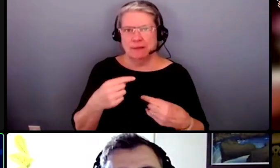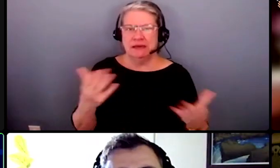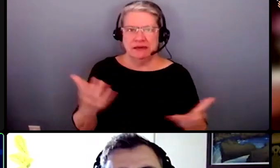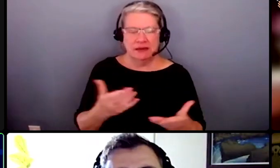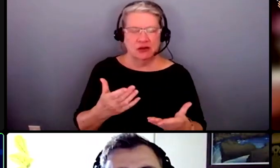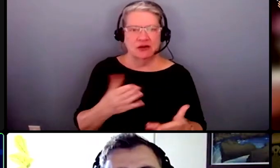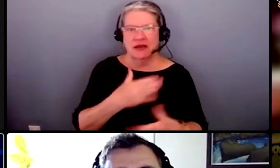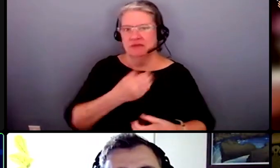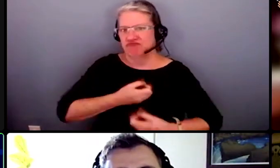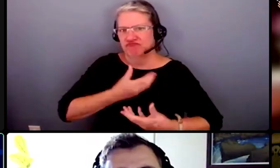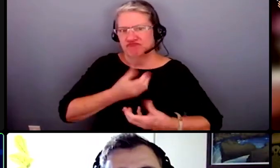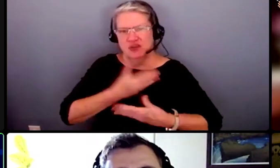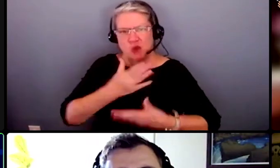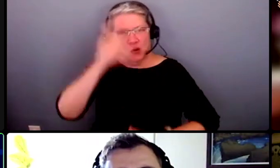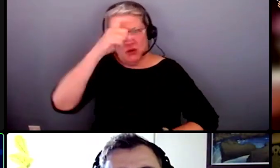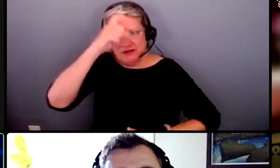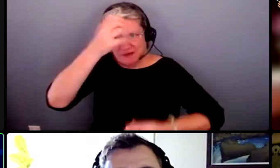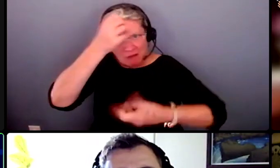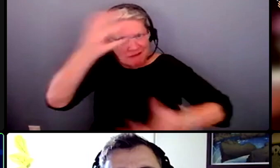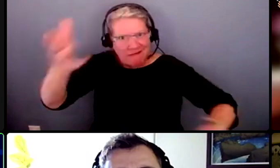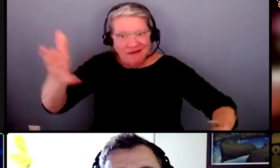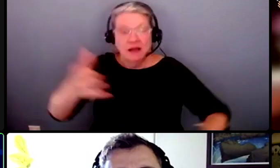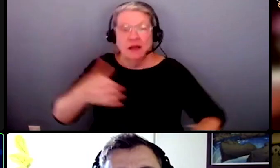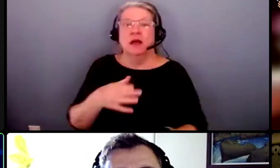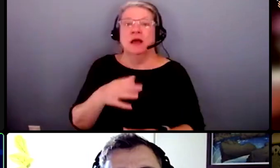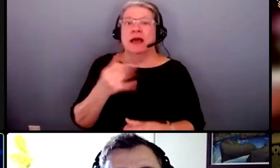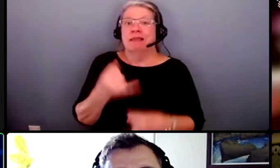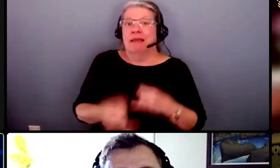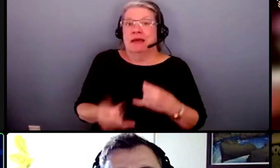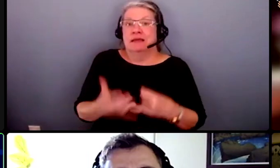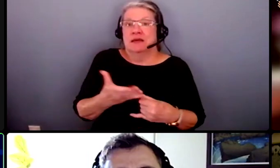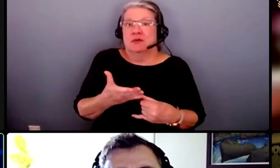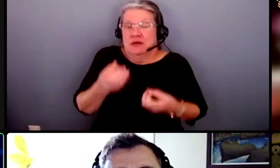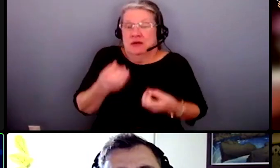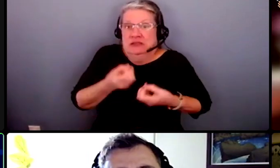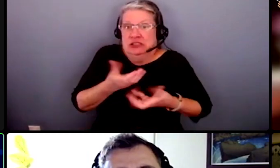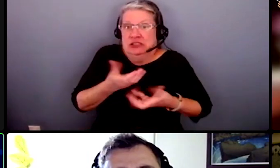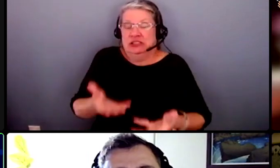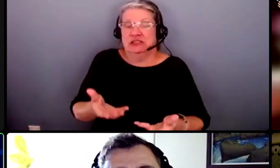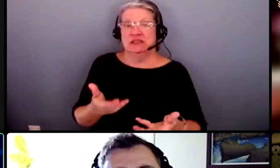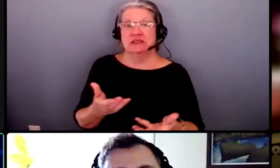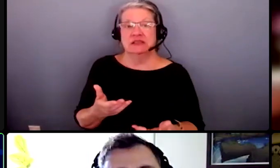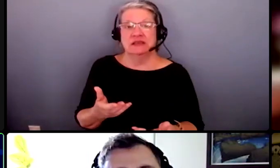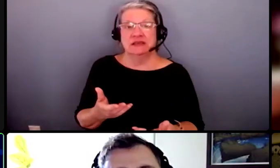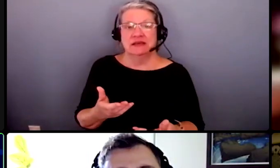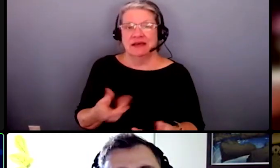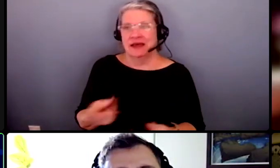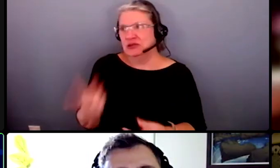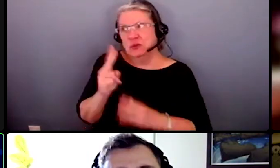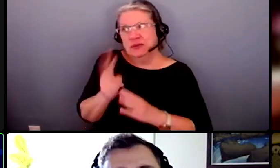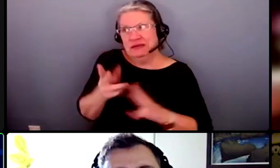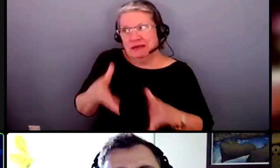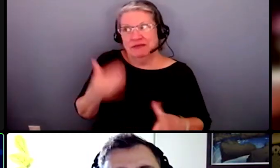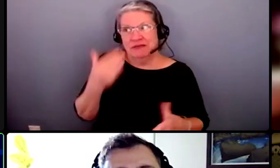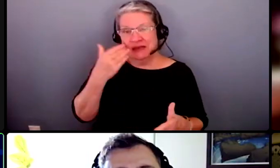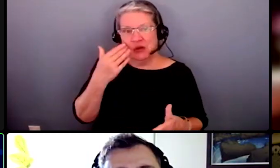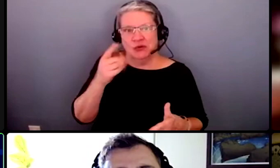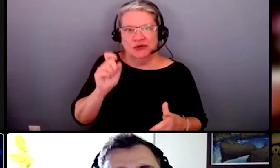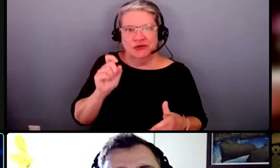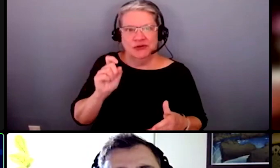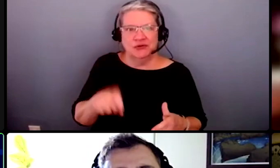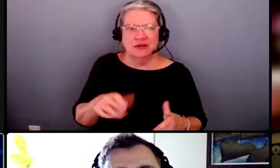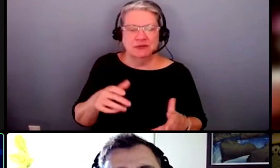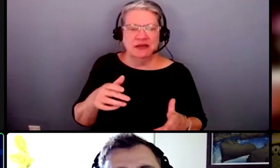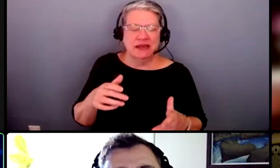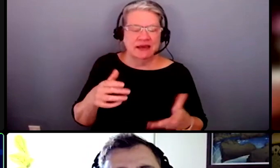and, uh, share your wisdom with us. The piece I wanted to end with, um, and I know there's only two minutes left, but, you know, you can take your time.